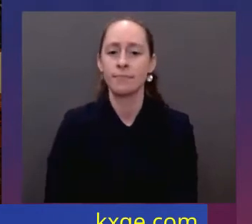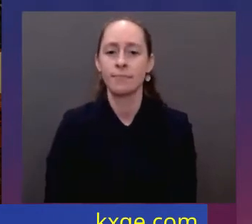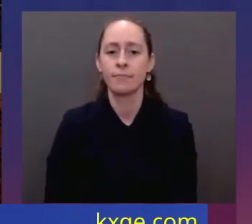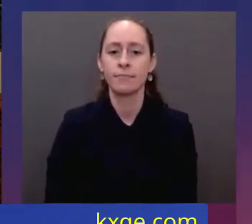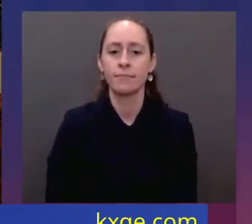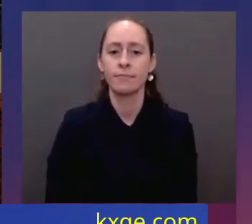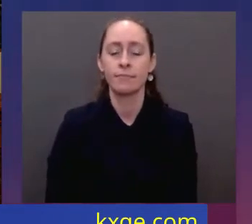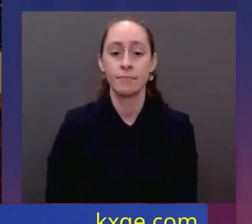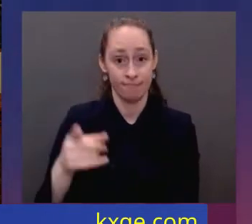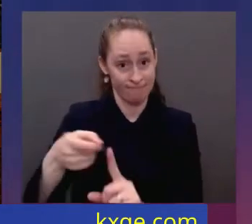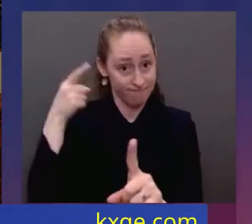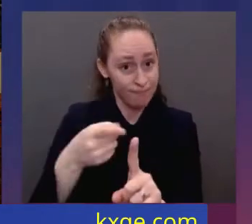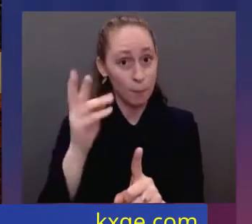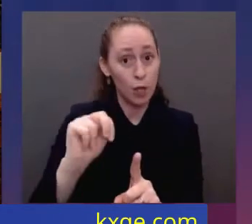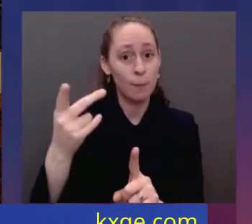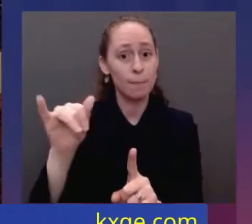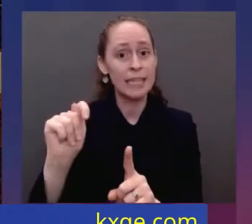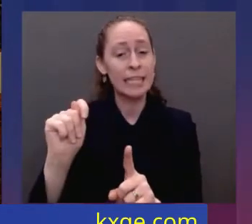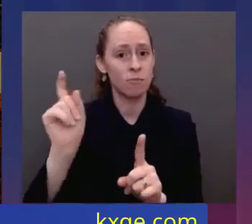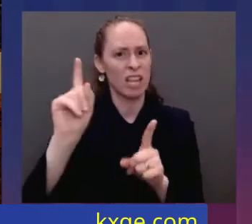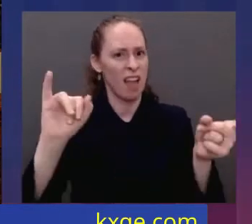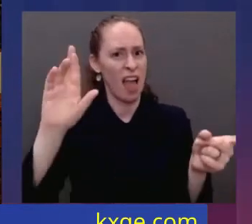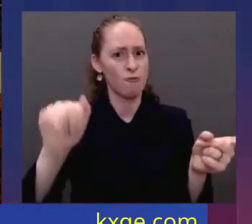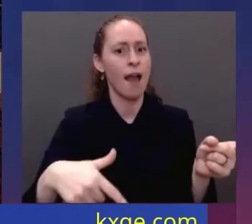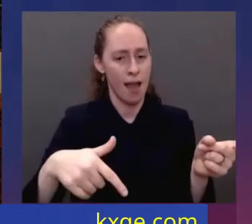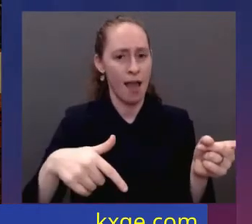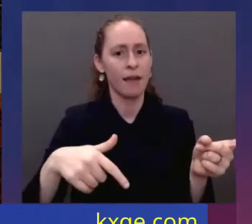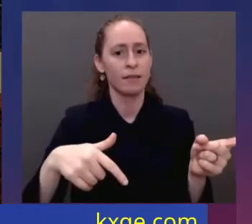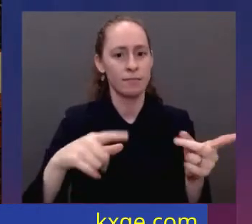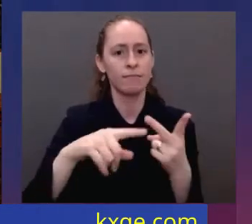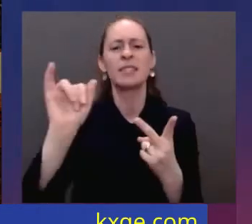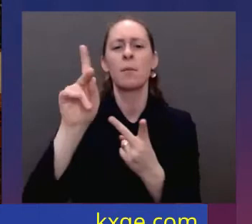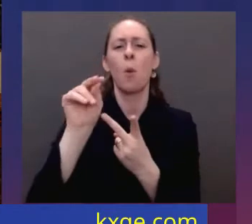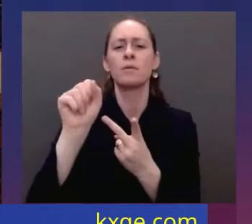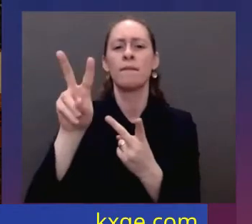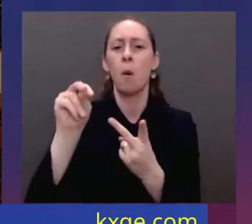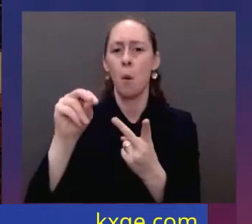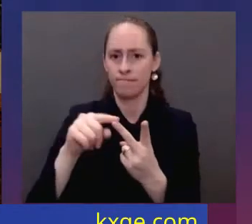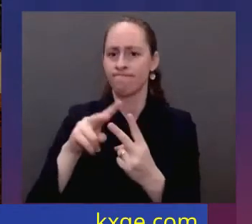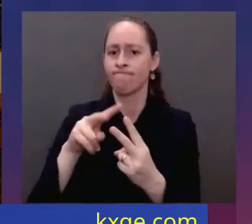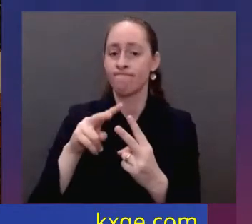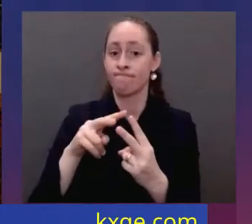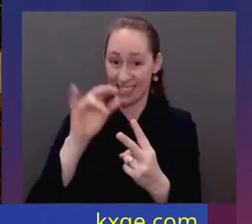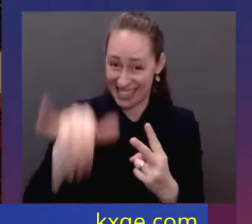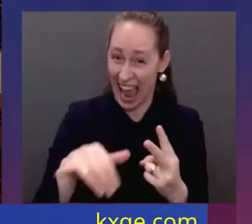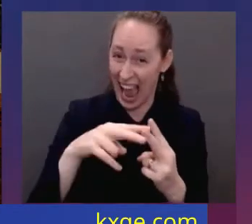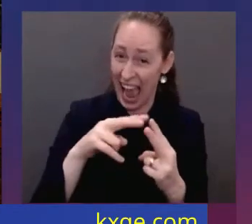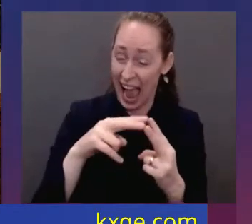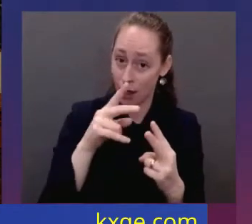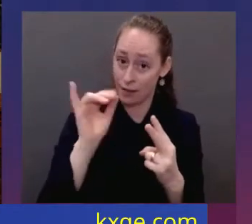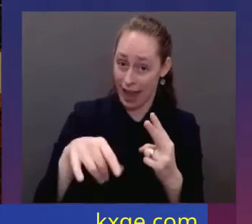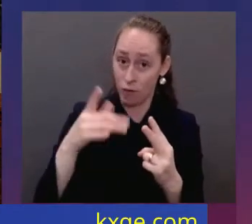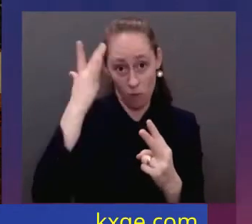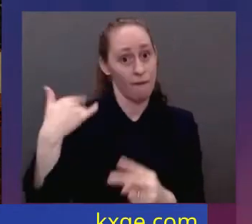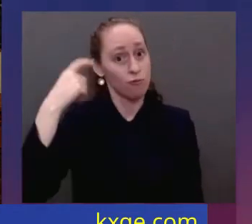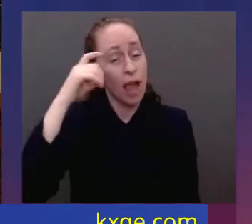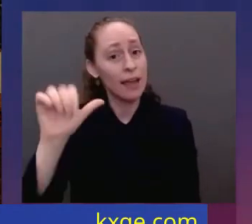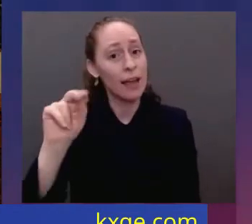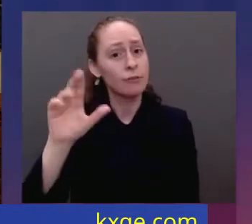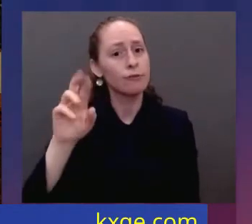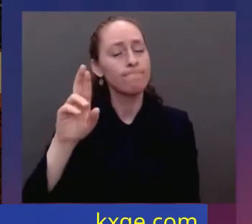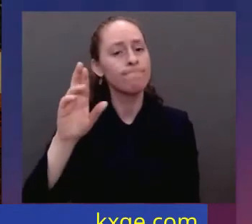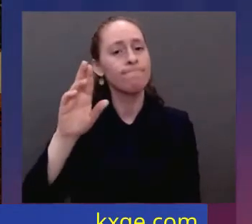and earlier than that in Kosovo, is the cause of his brain cancer, the disease of so many other troops. But I am committed to find out everything we can,